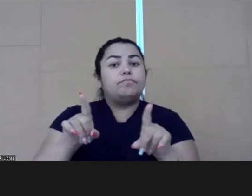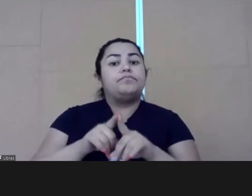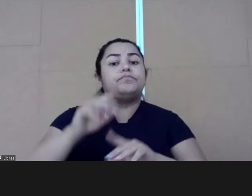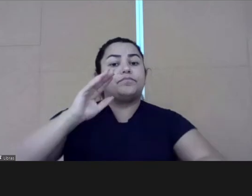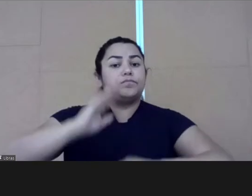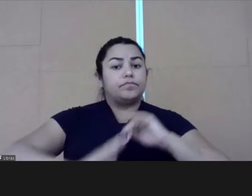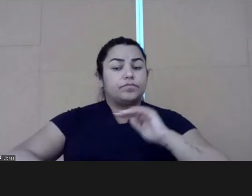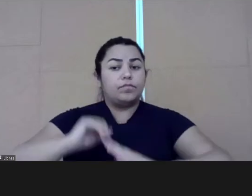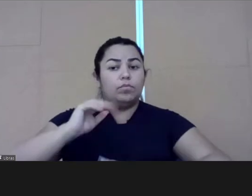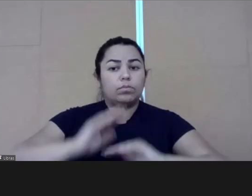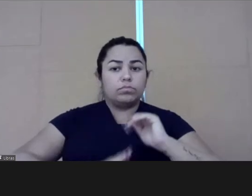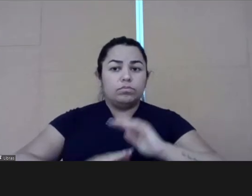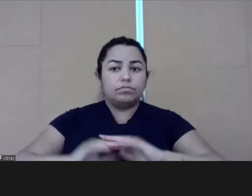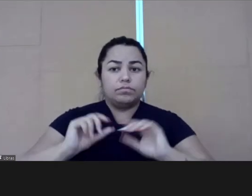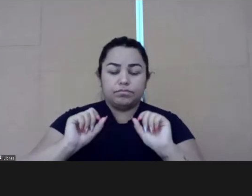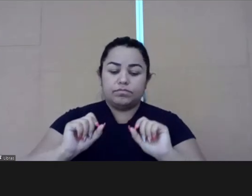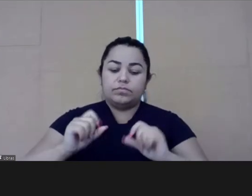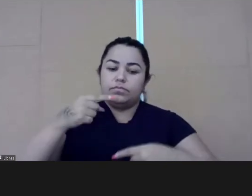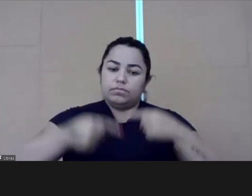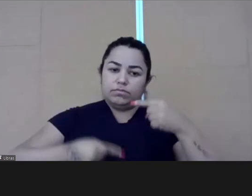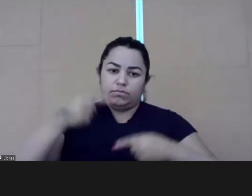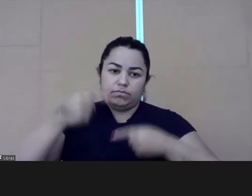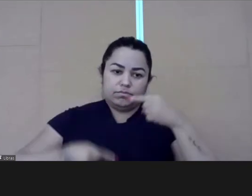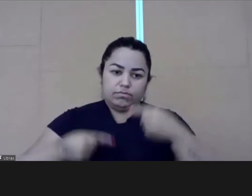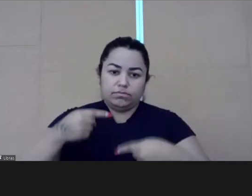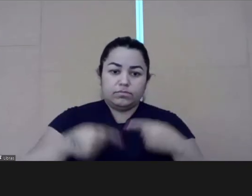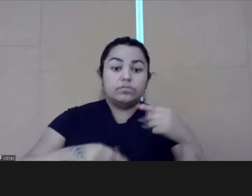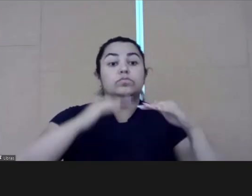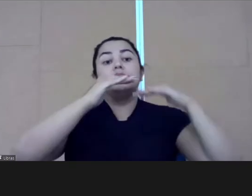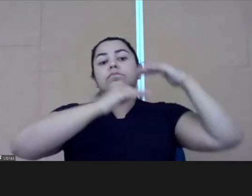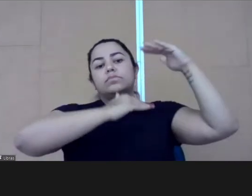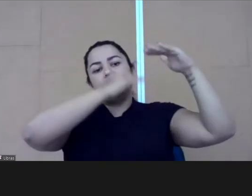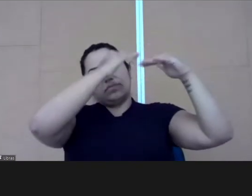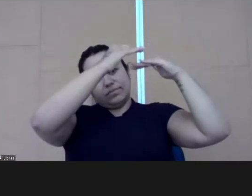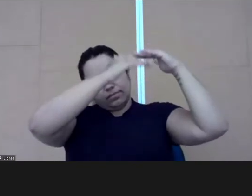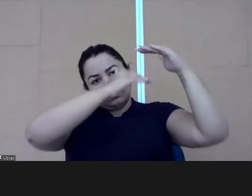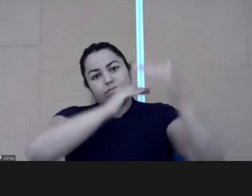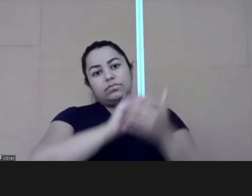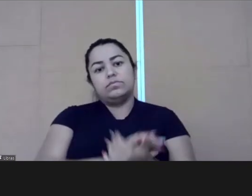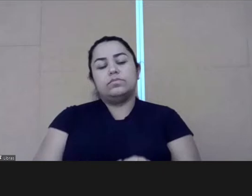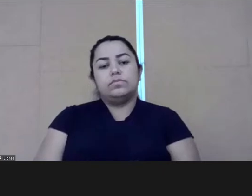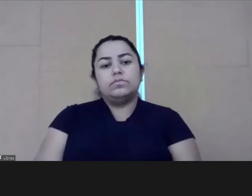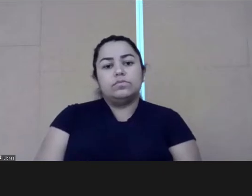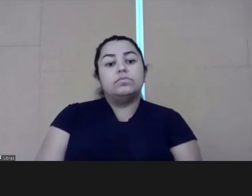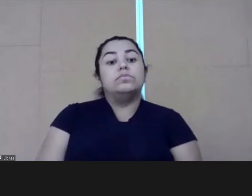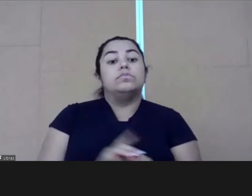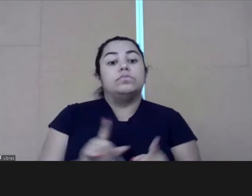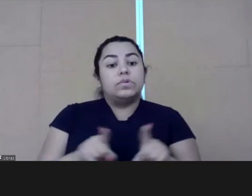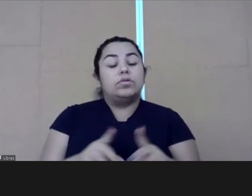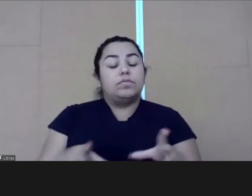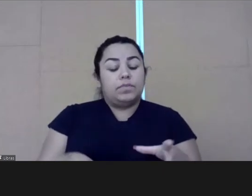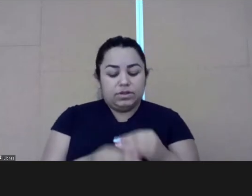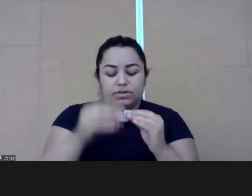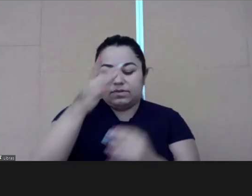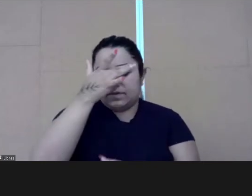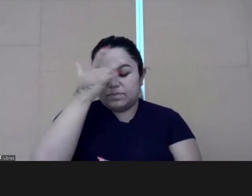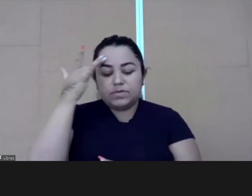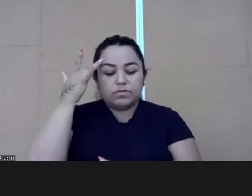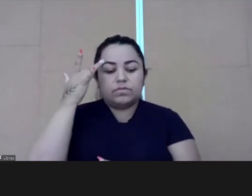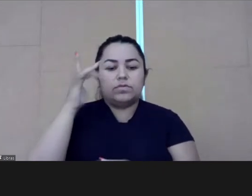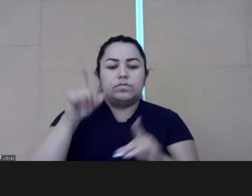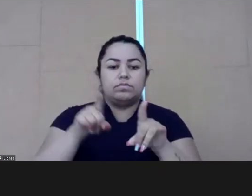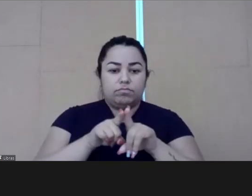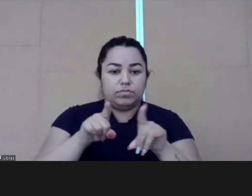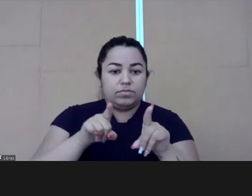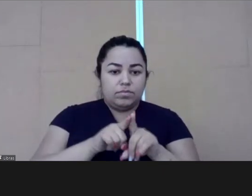And the intention of these professionals through policies of performances and engagement